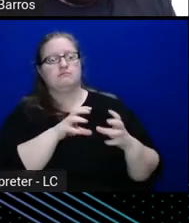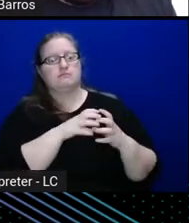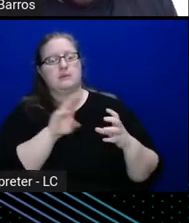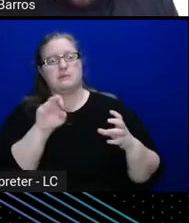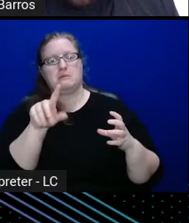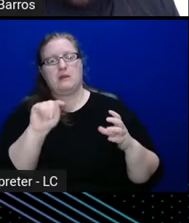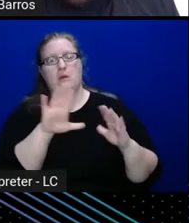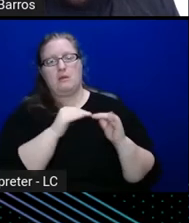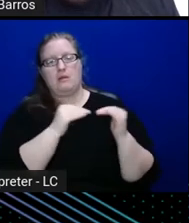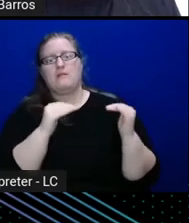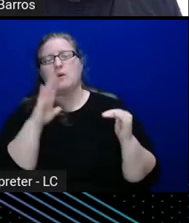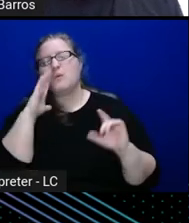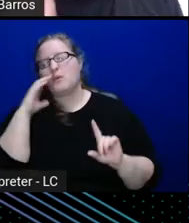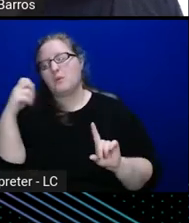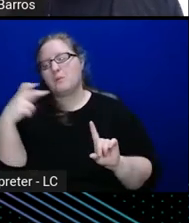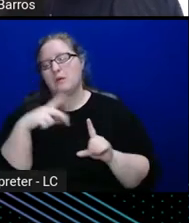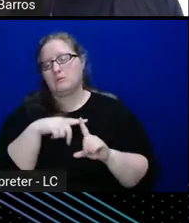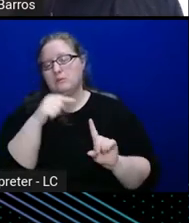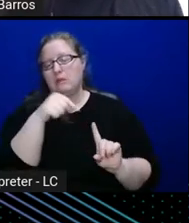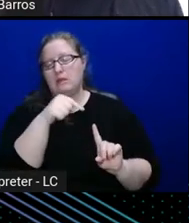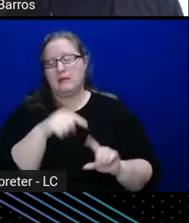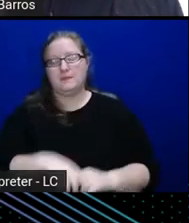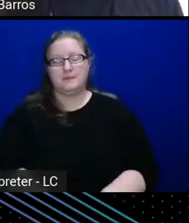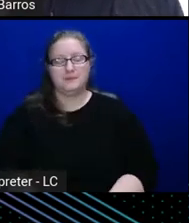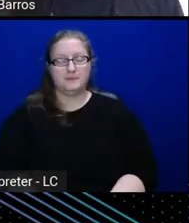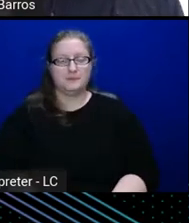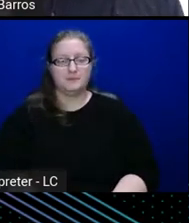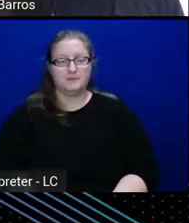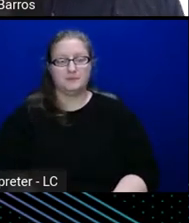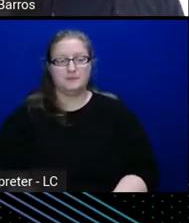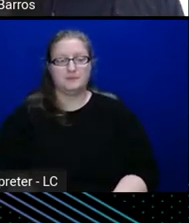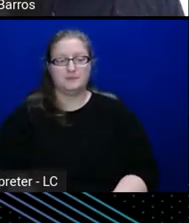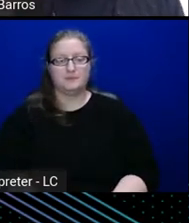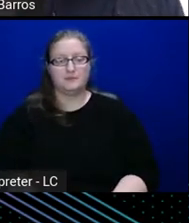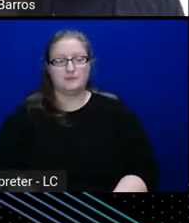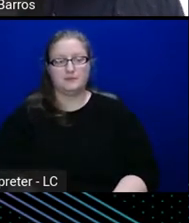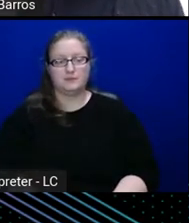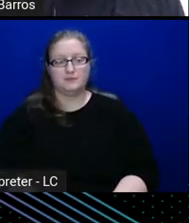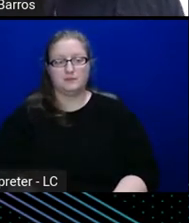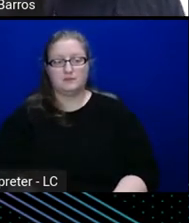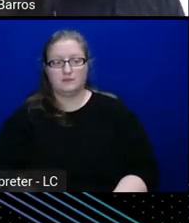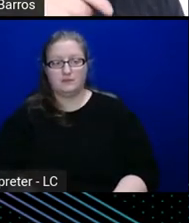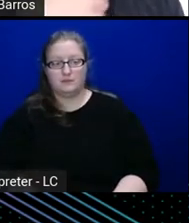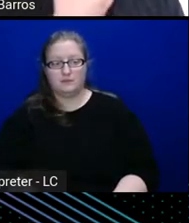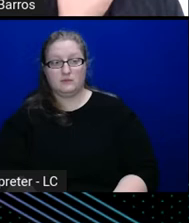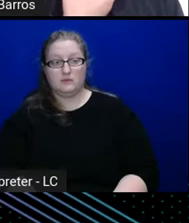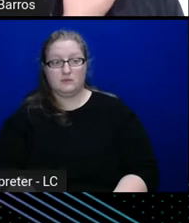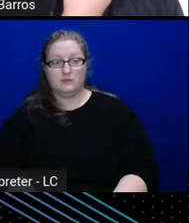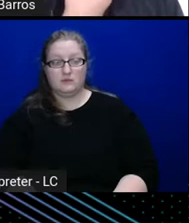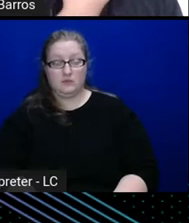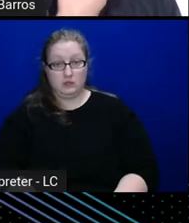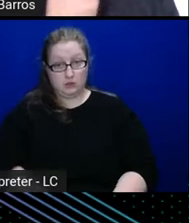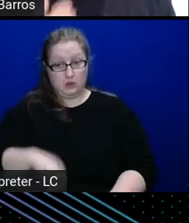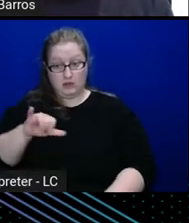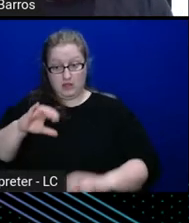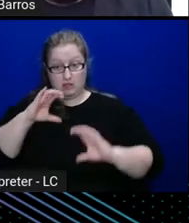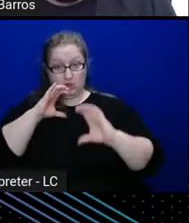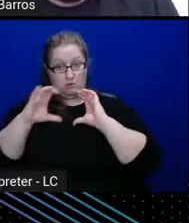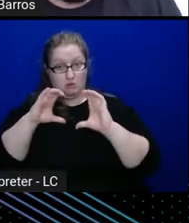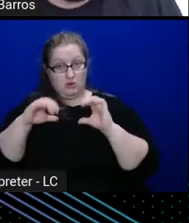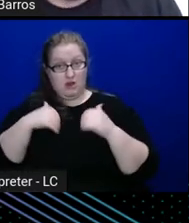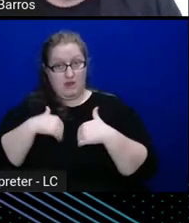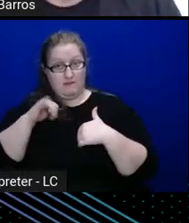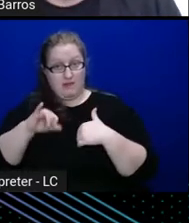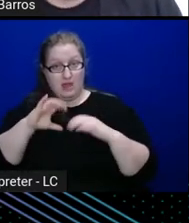but once I have that, um, that communication, communication channel setup,